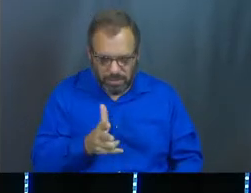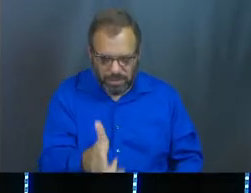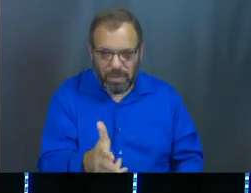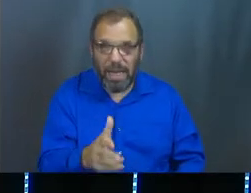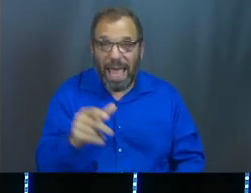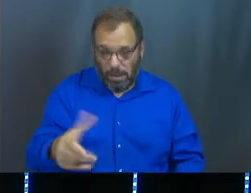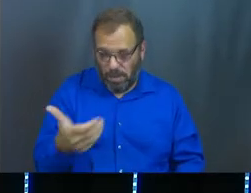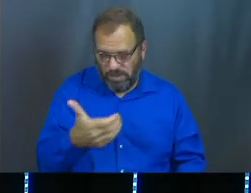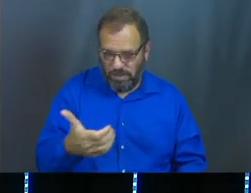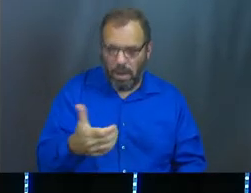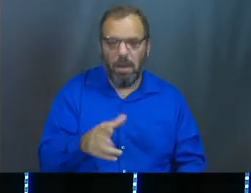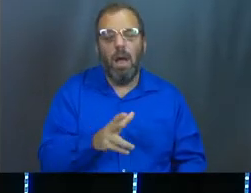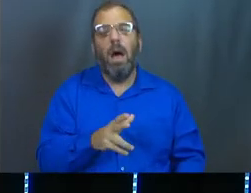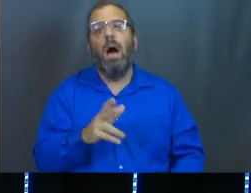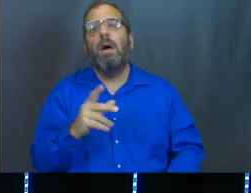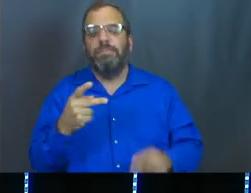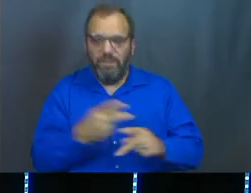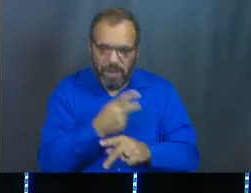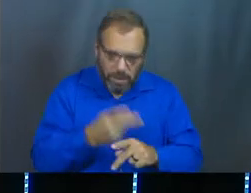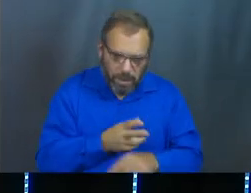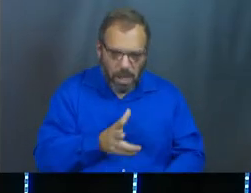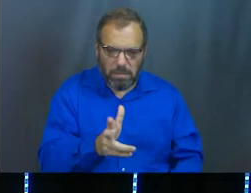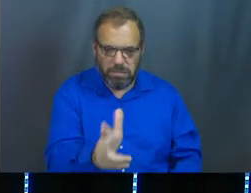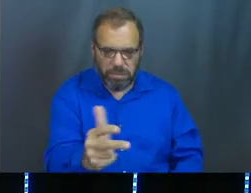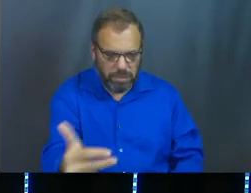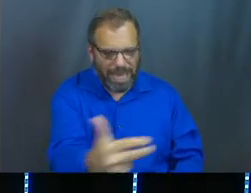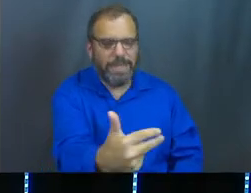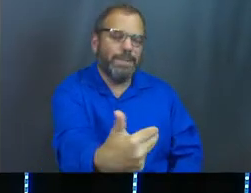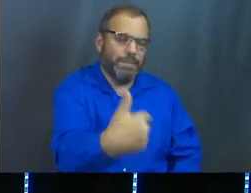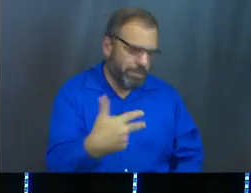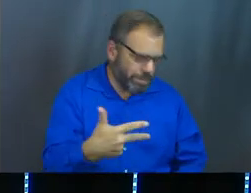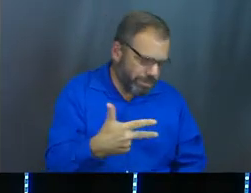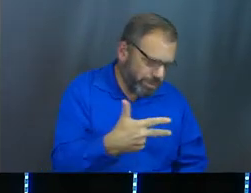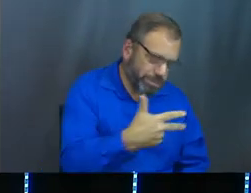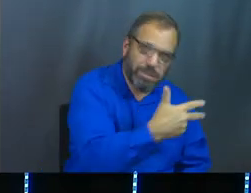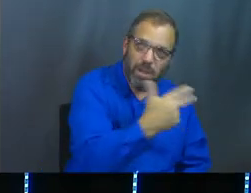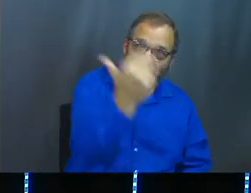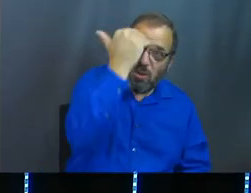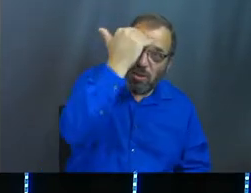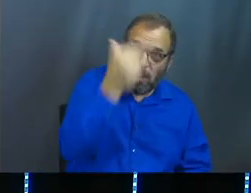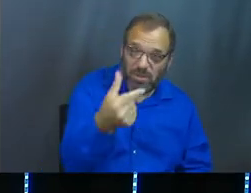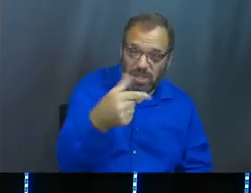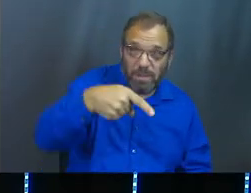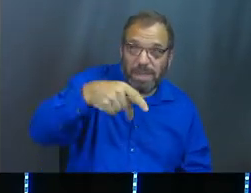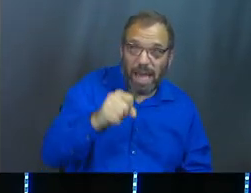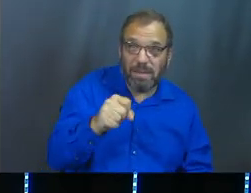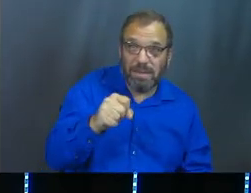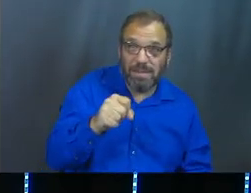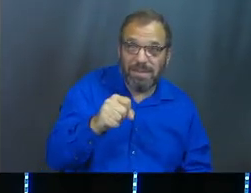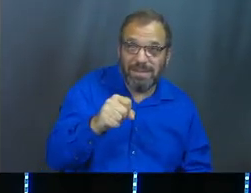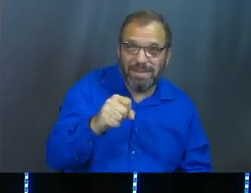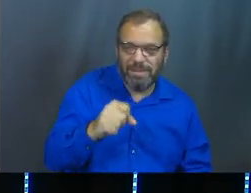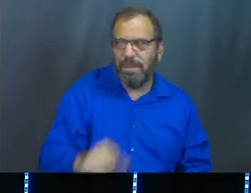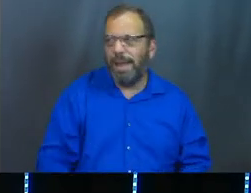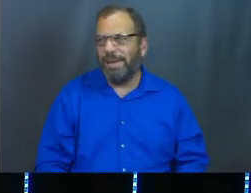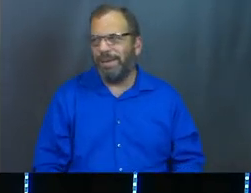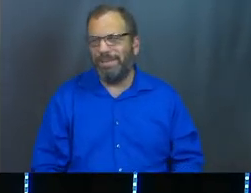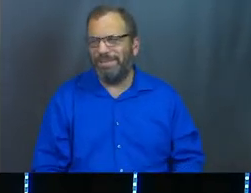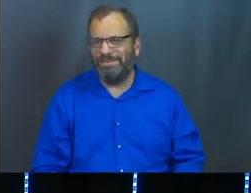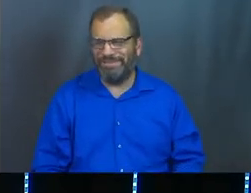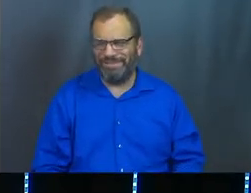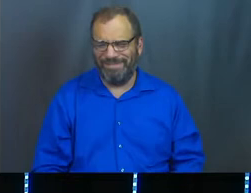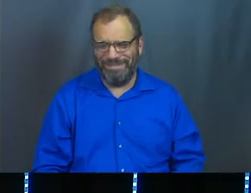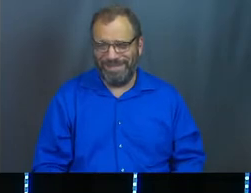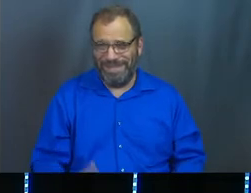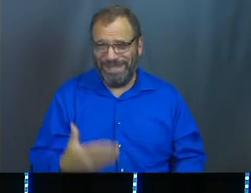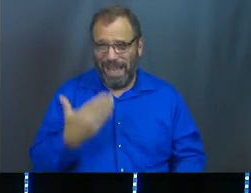what does she say to you? Recalculating your route to the destination, recalculating. And I know that's a bad illustration,